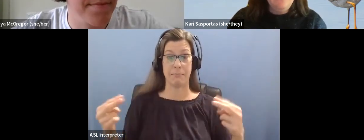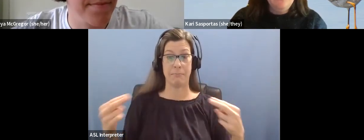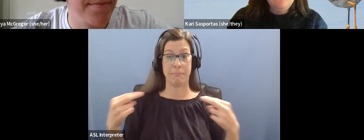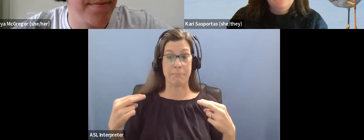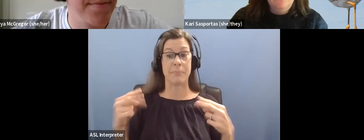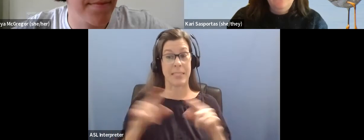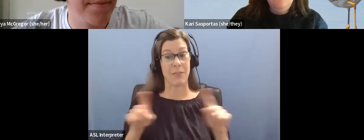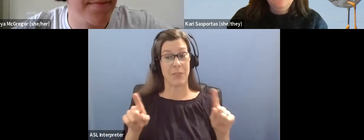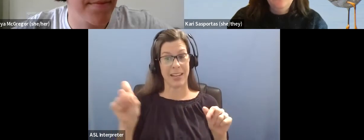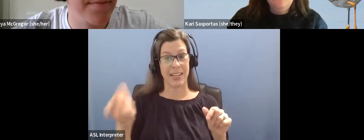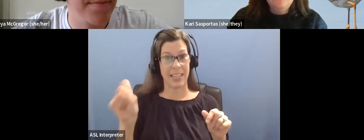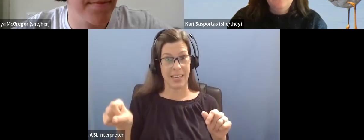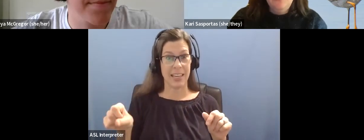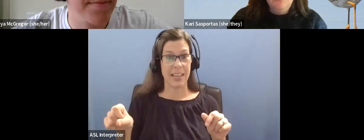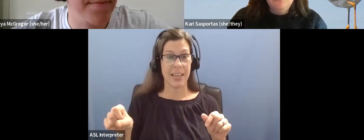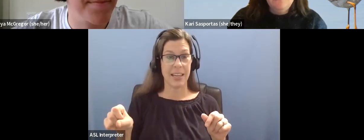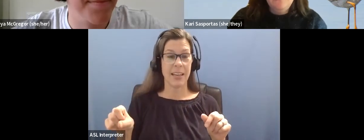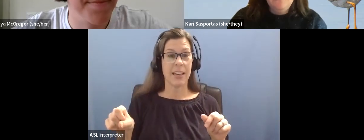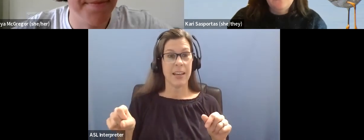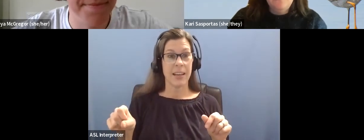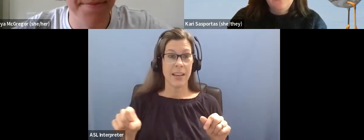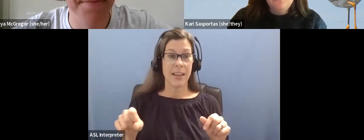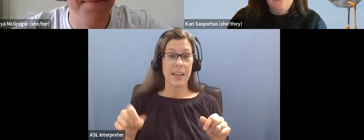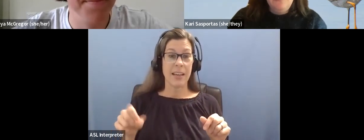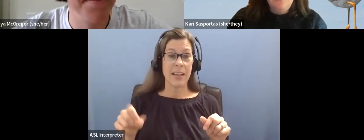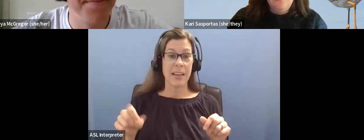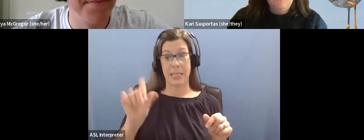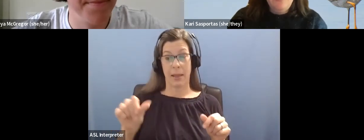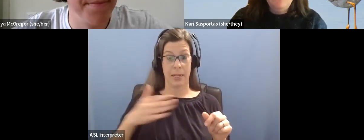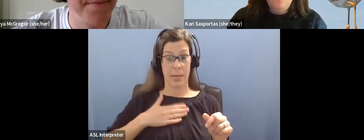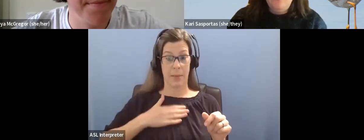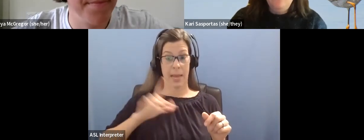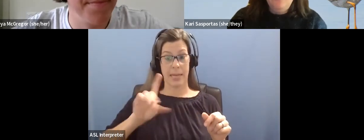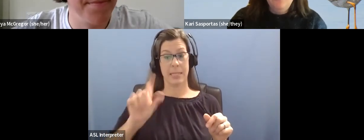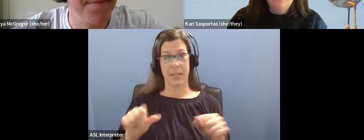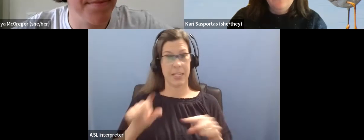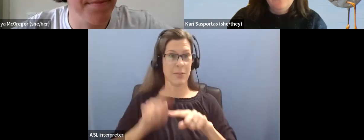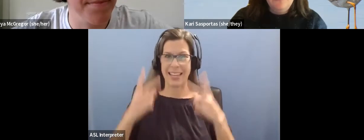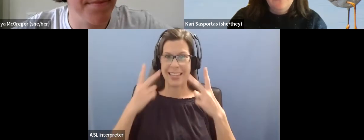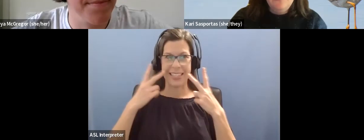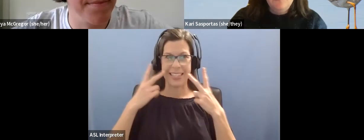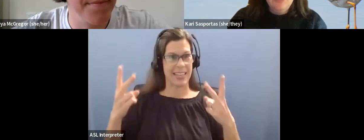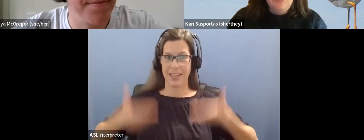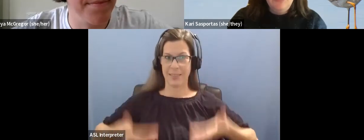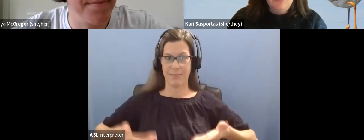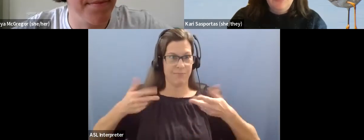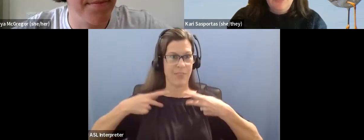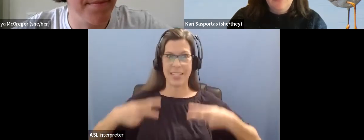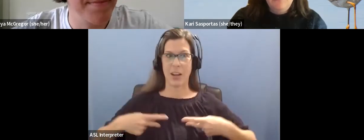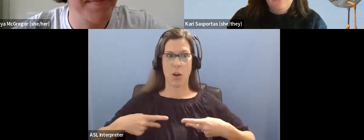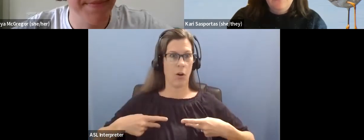I would consider an invisible disability, at least on the surface. Um, but I want people to see the disability